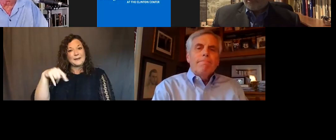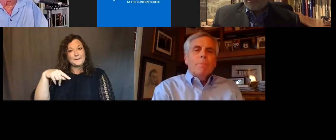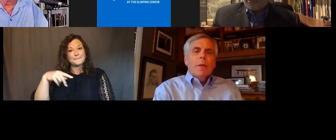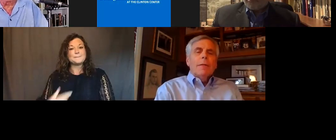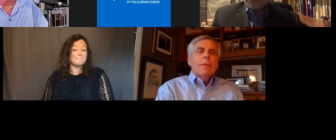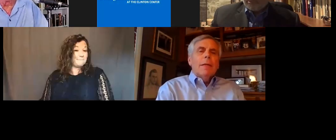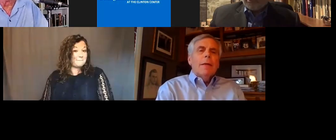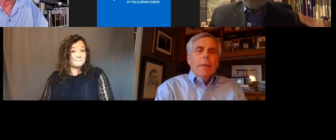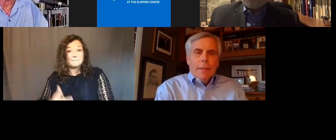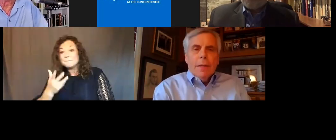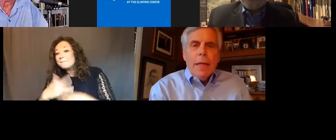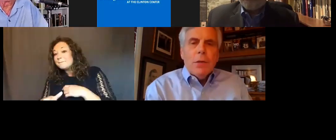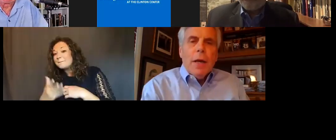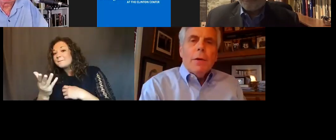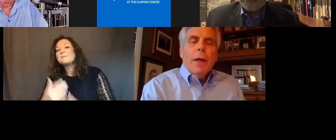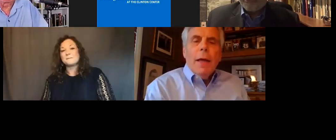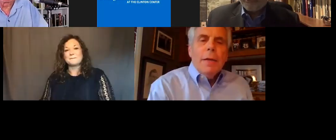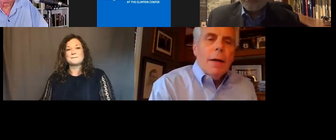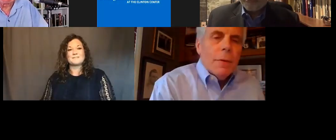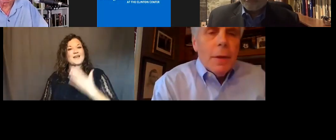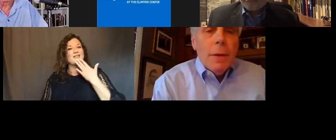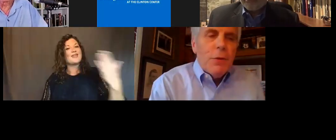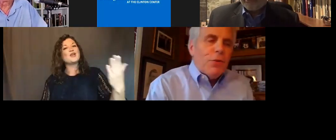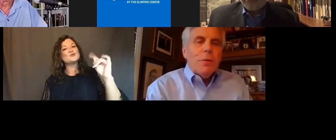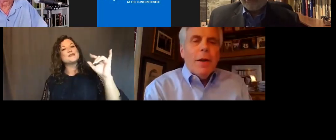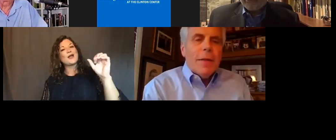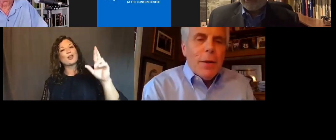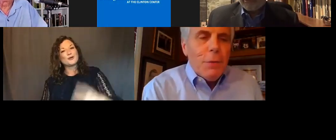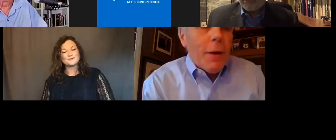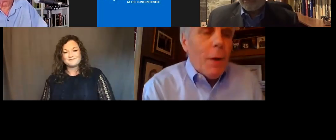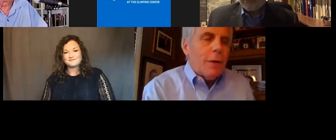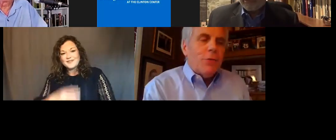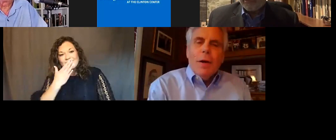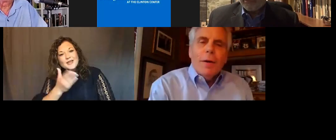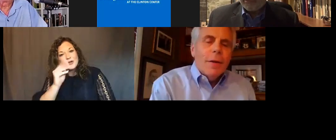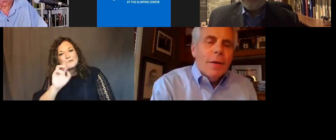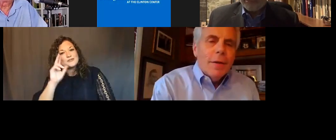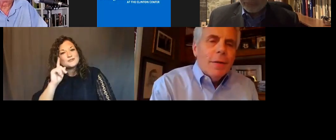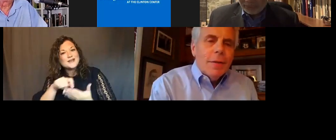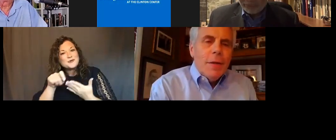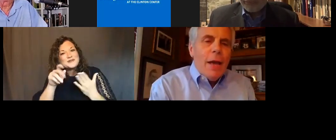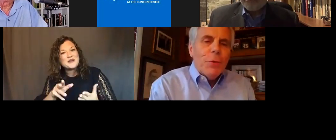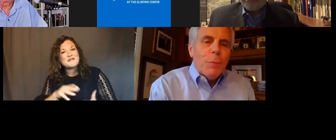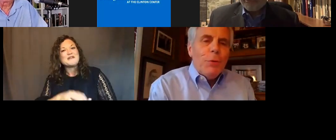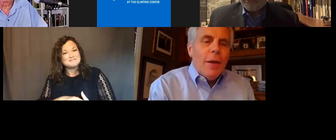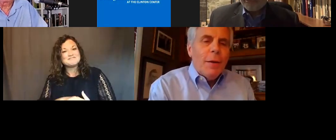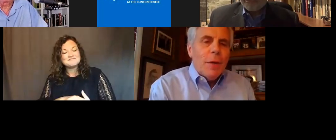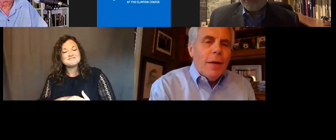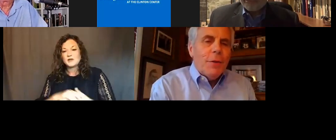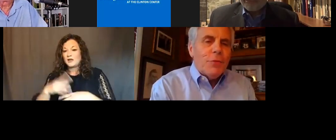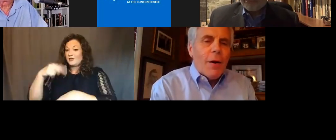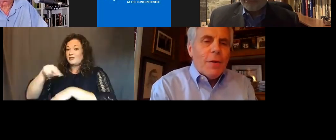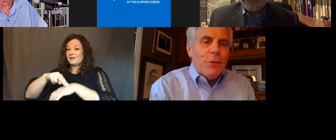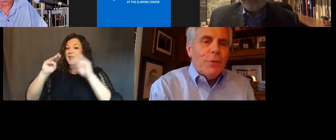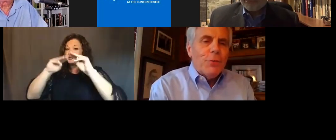he's available. Thank you, Taylor. And Mr. Secretary, thank you very much. The National Museum